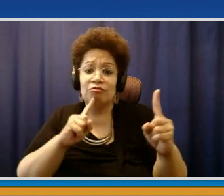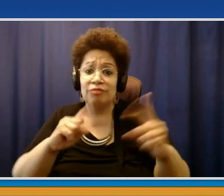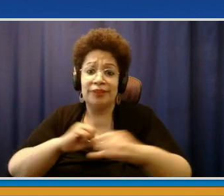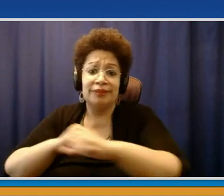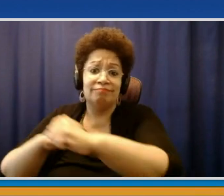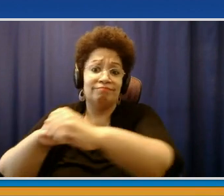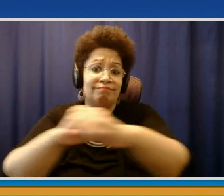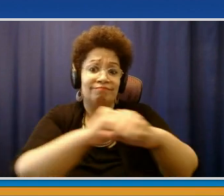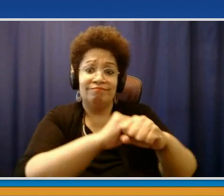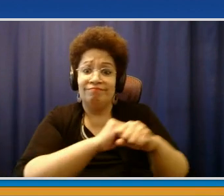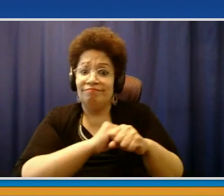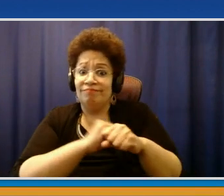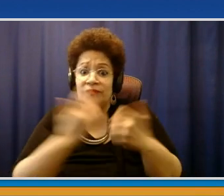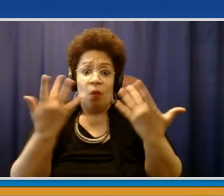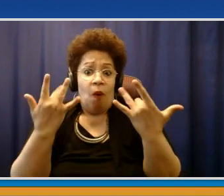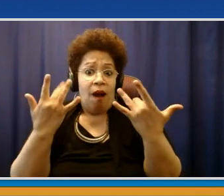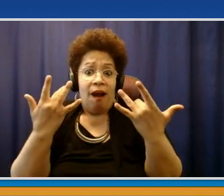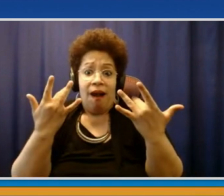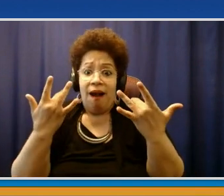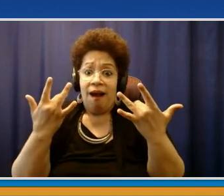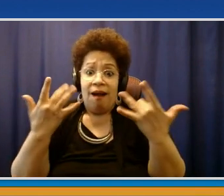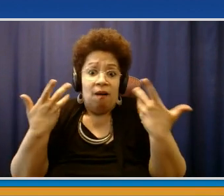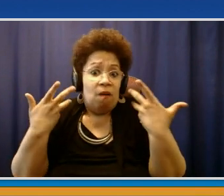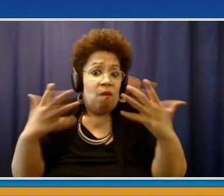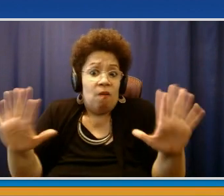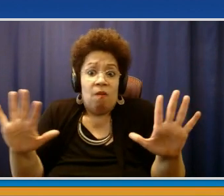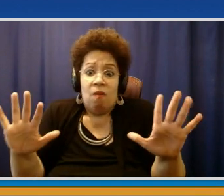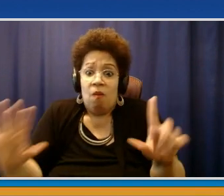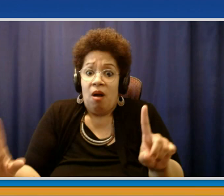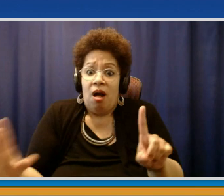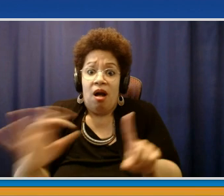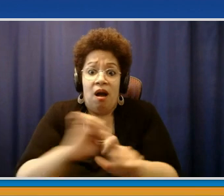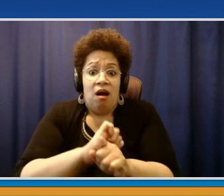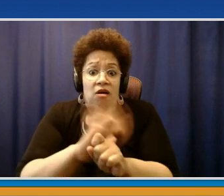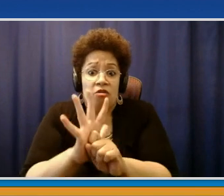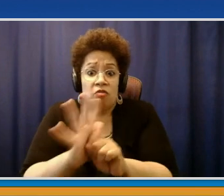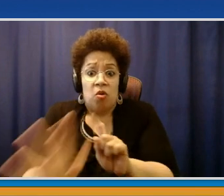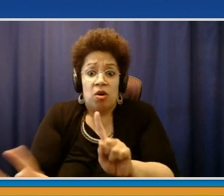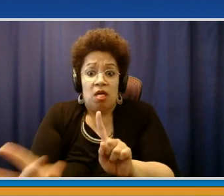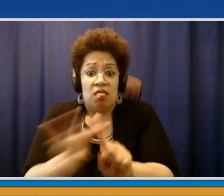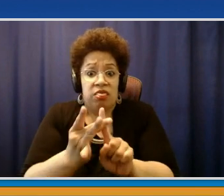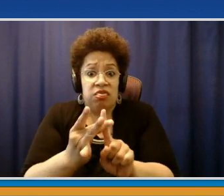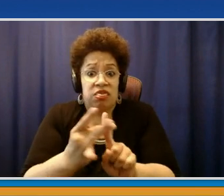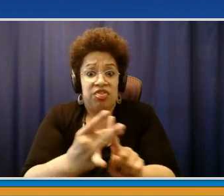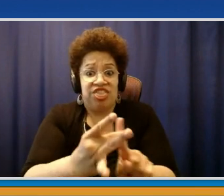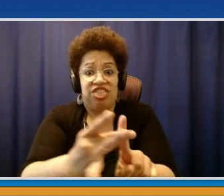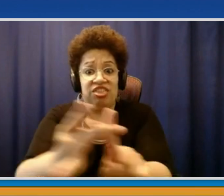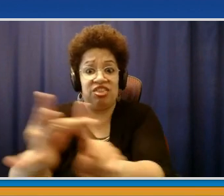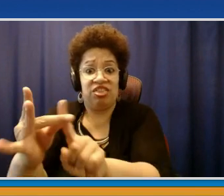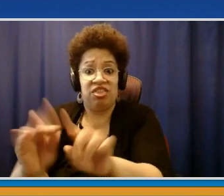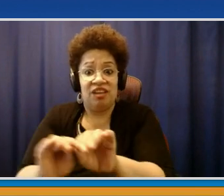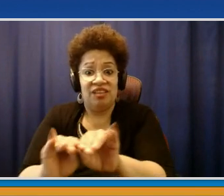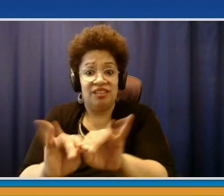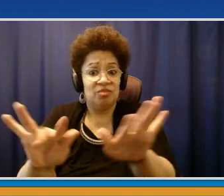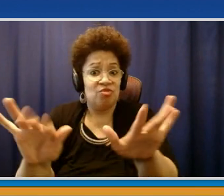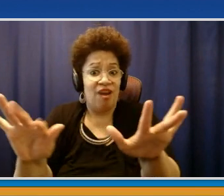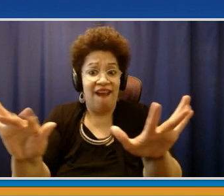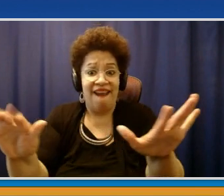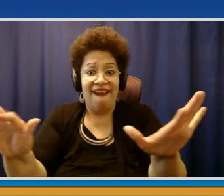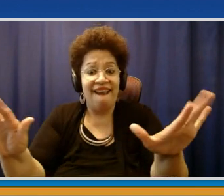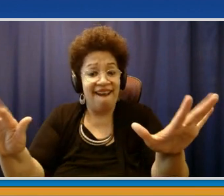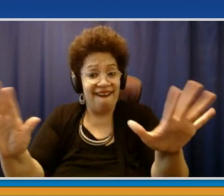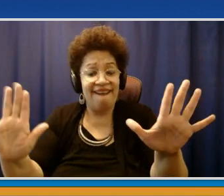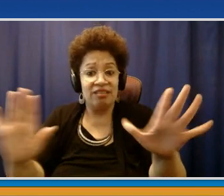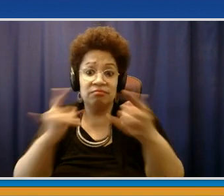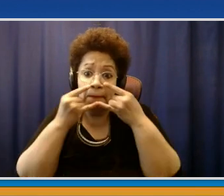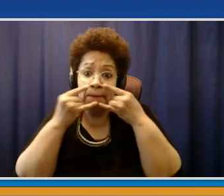factors, I would much rather we have a normal societal reality and we come and go without masks, without social distancing. And I think where we had